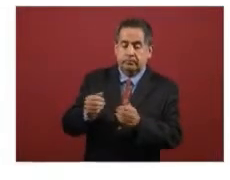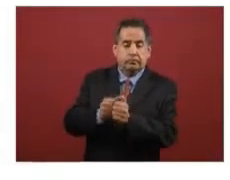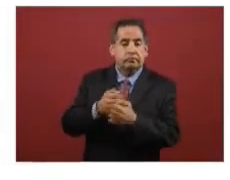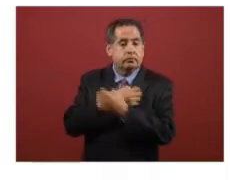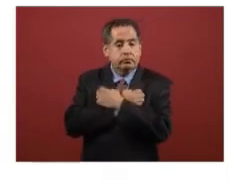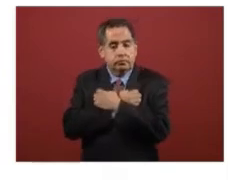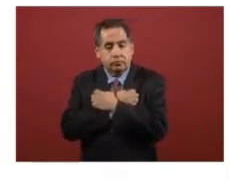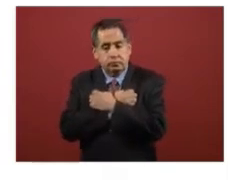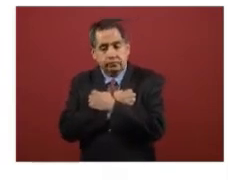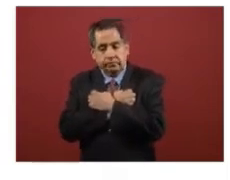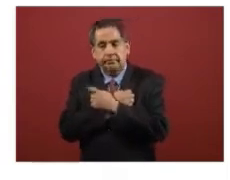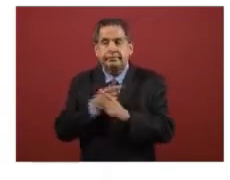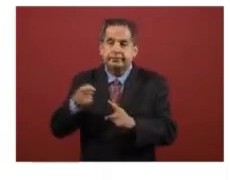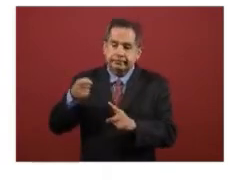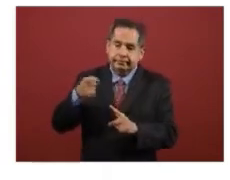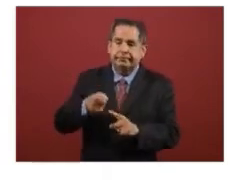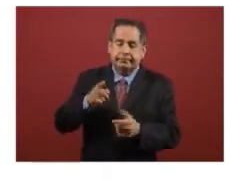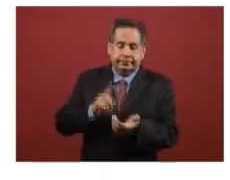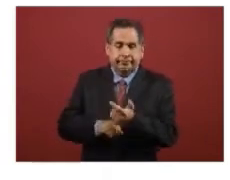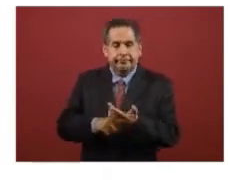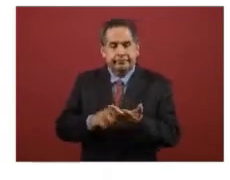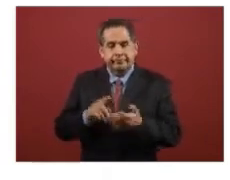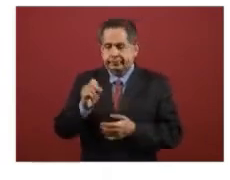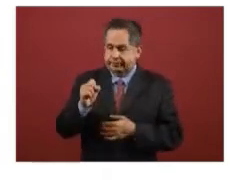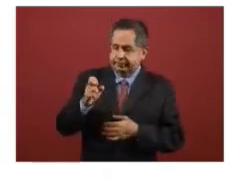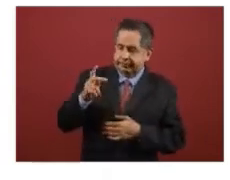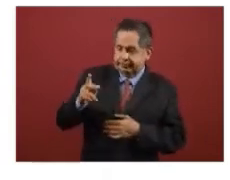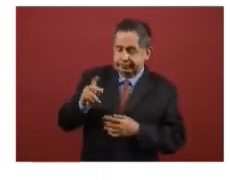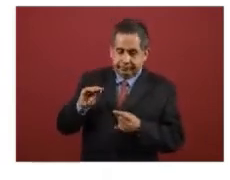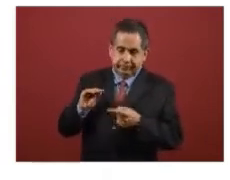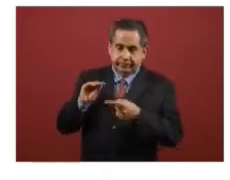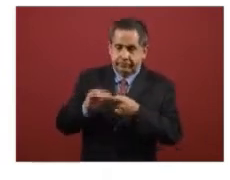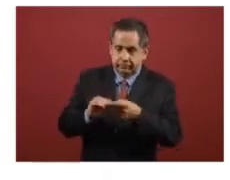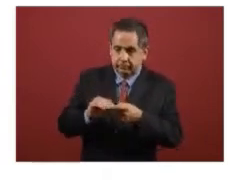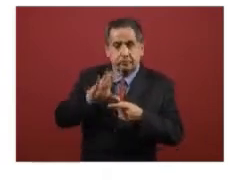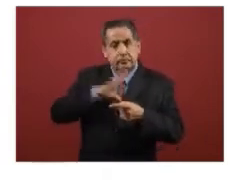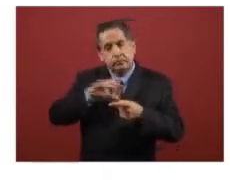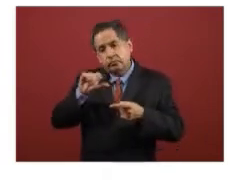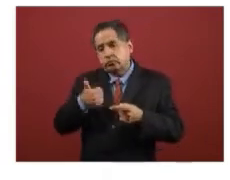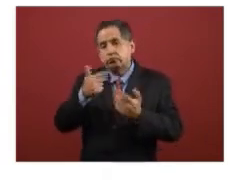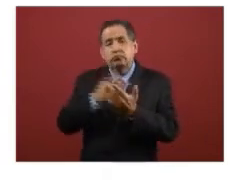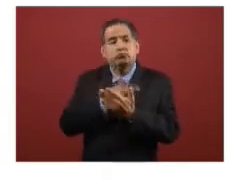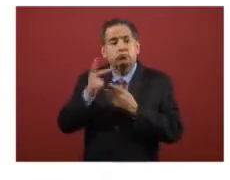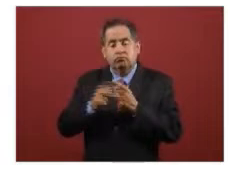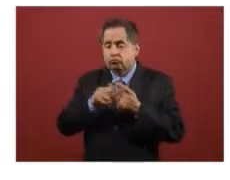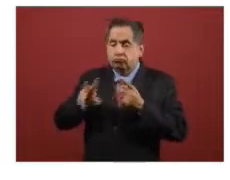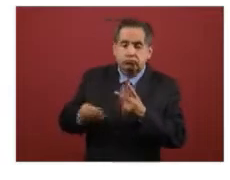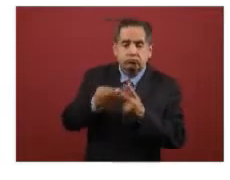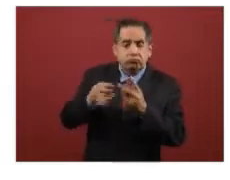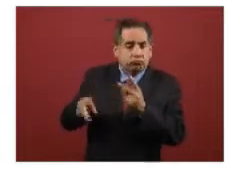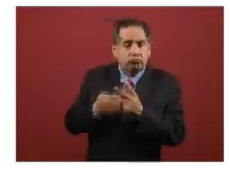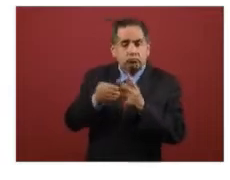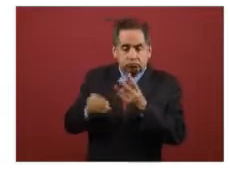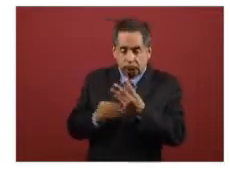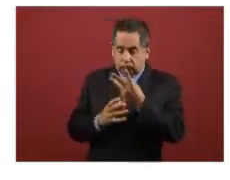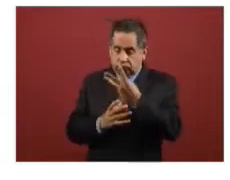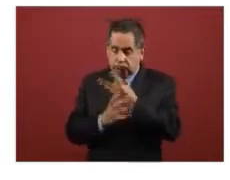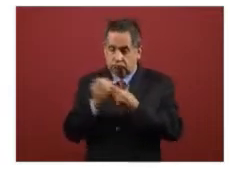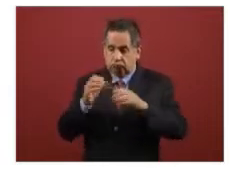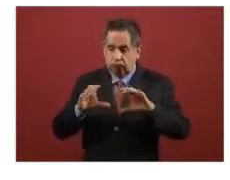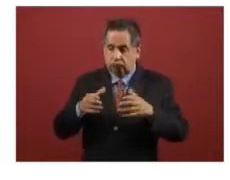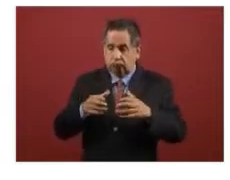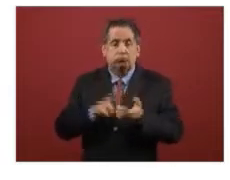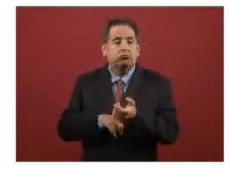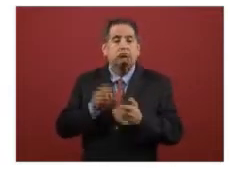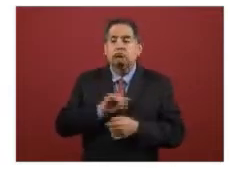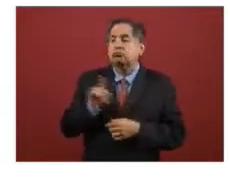which is say for example the expense of education but there's there's other